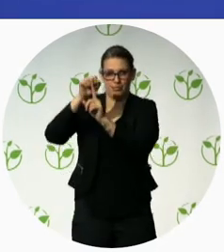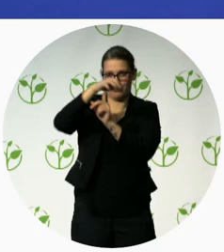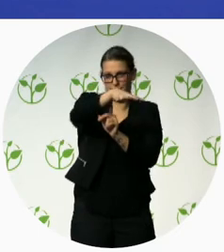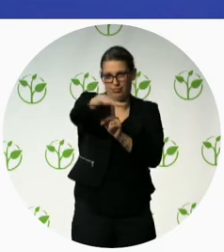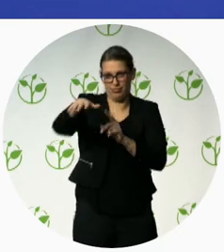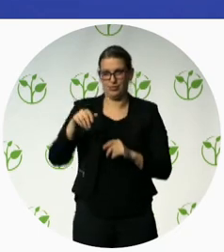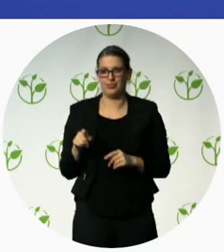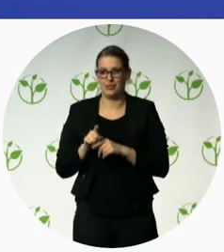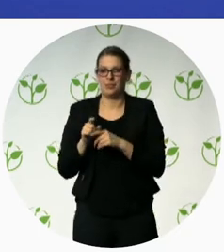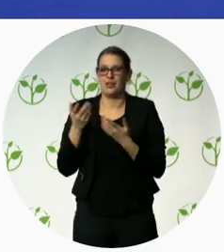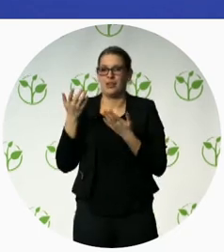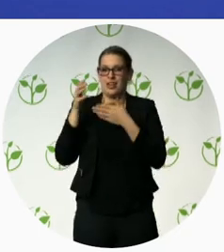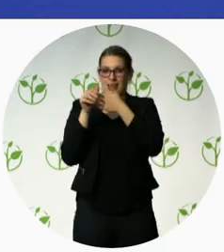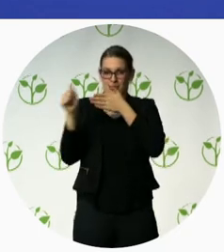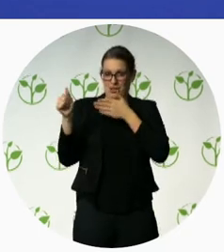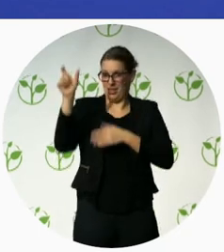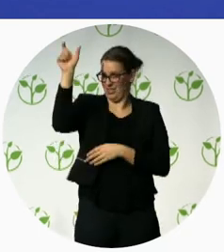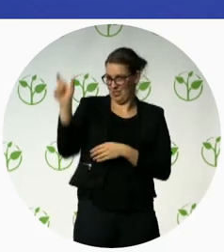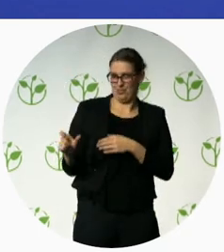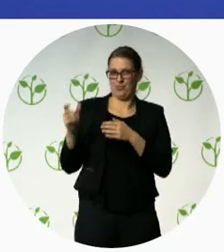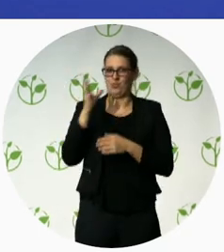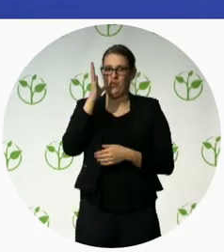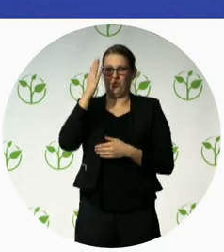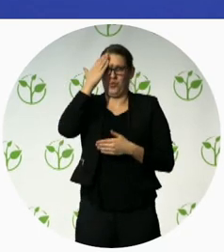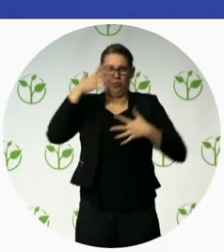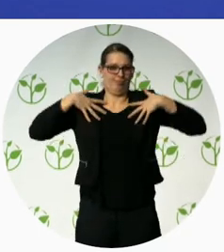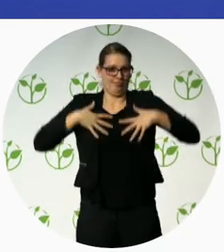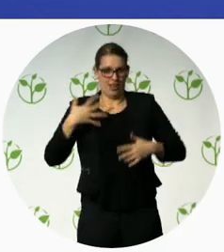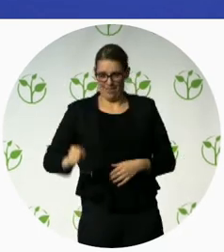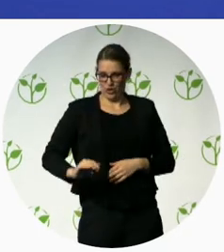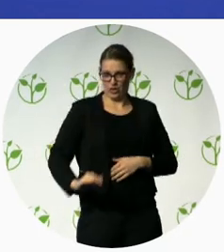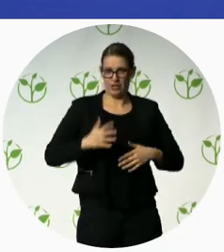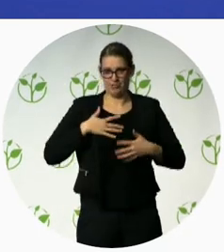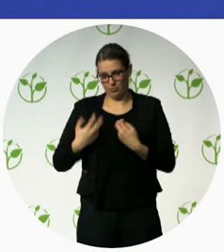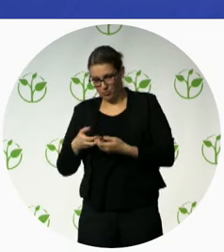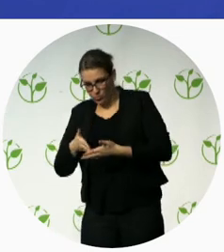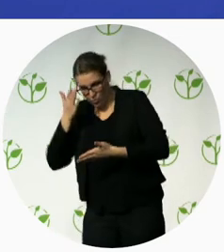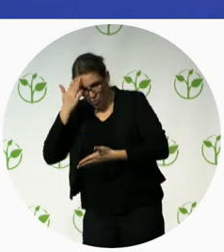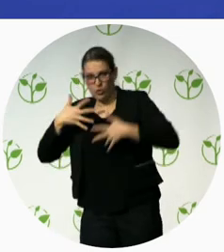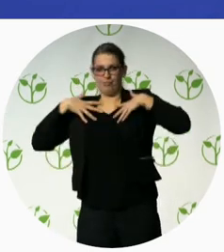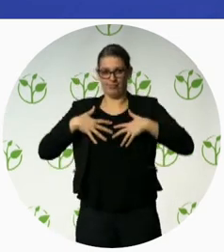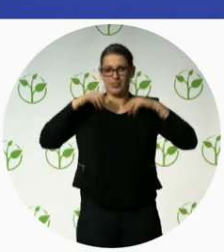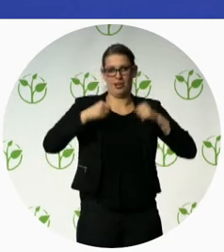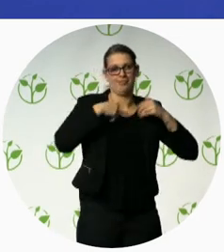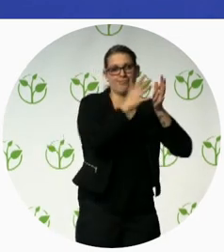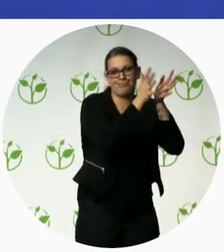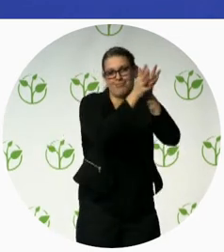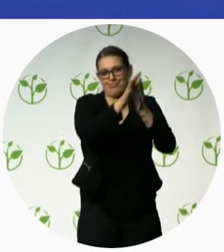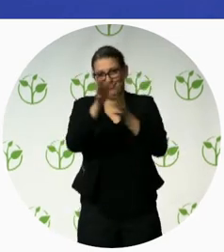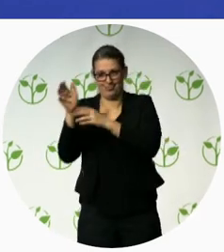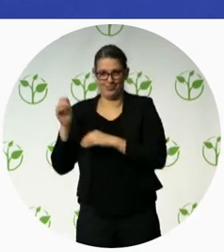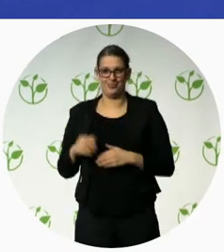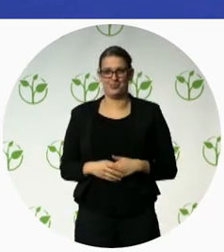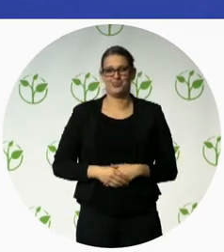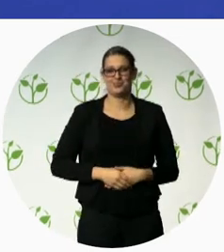at the beginning, I would have done it much more earlier, in much more